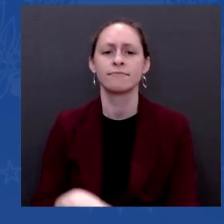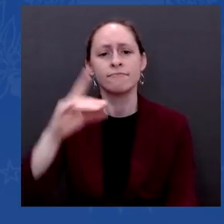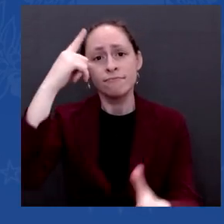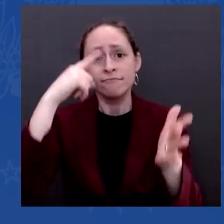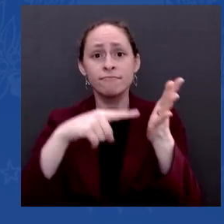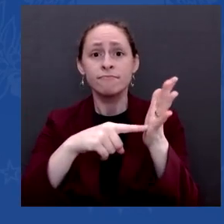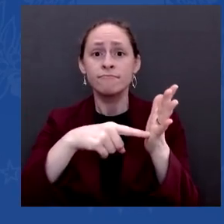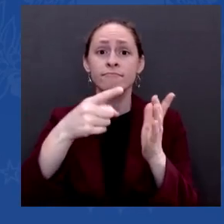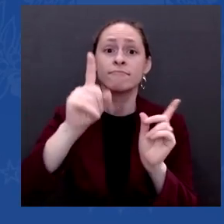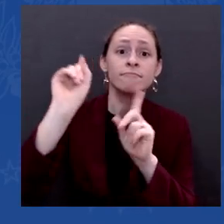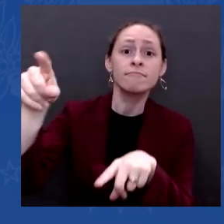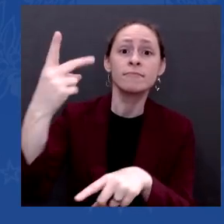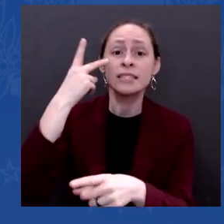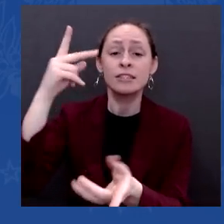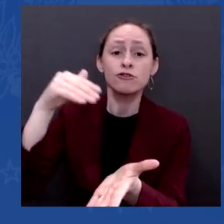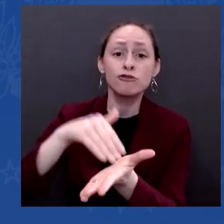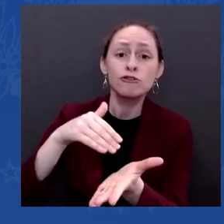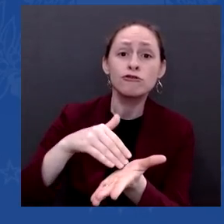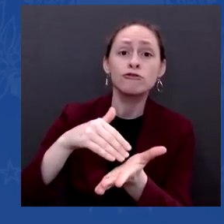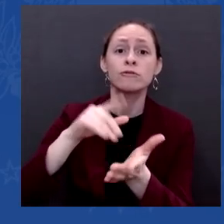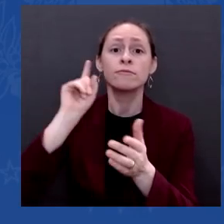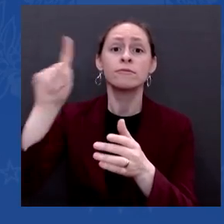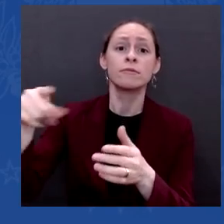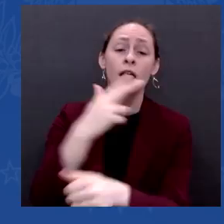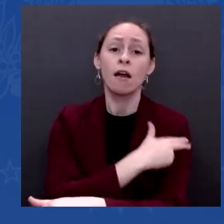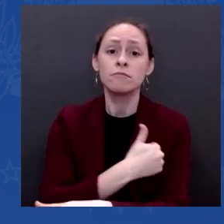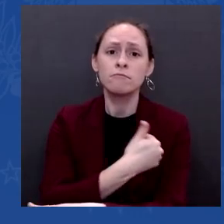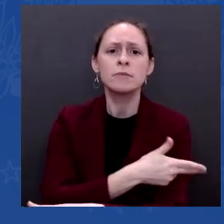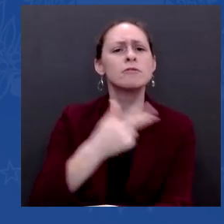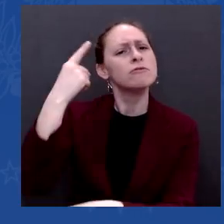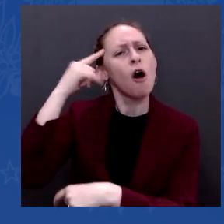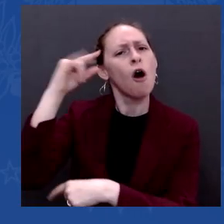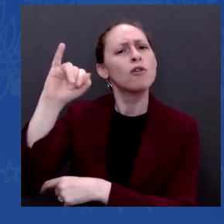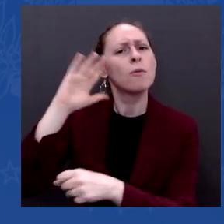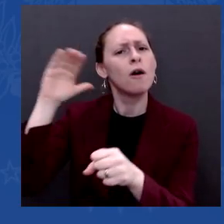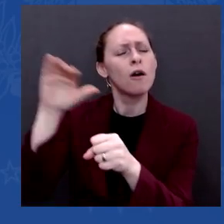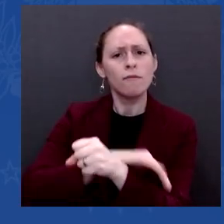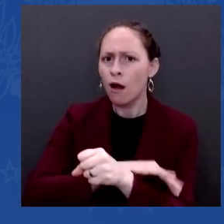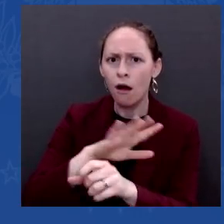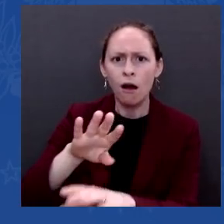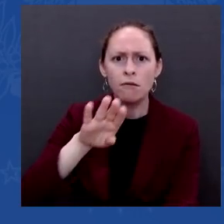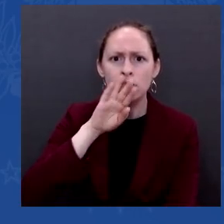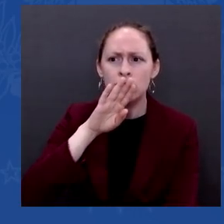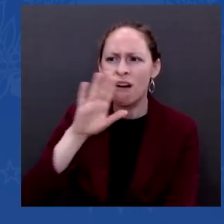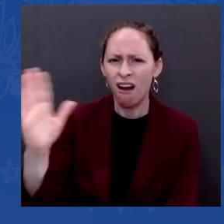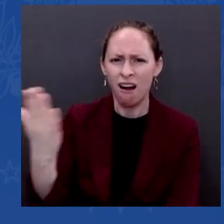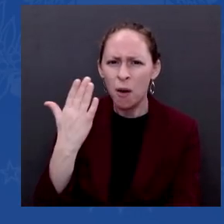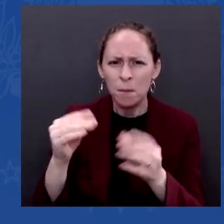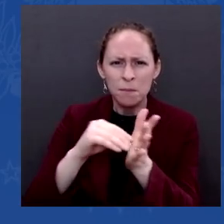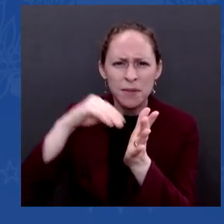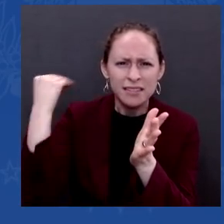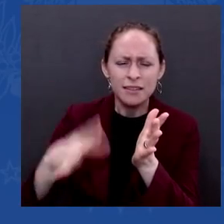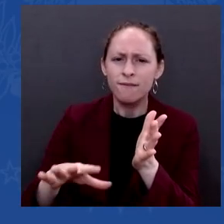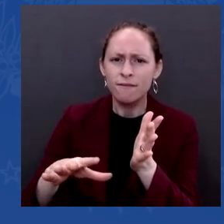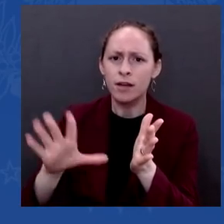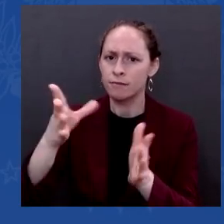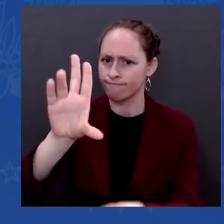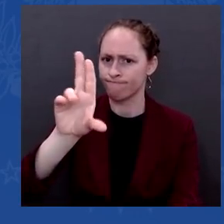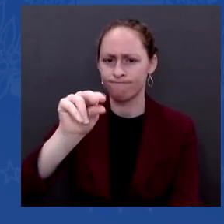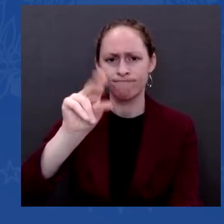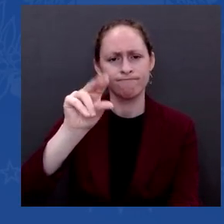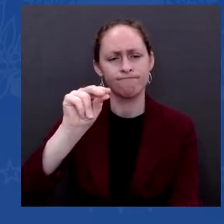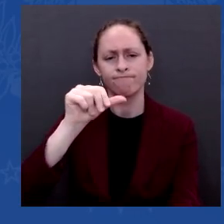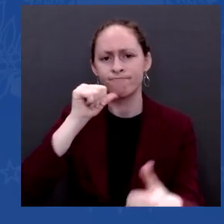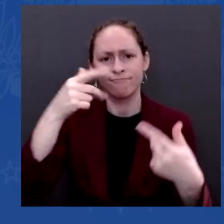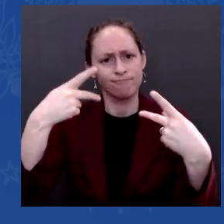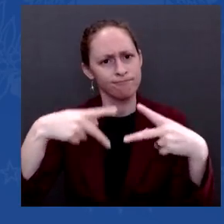illegal. Thanks to the American Rescue Plan and other actions we've taken, we've seen record job creation, record economic growth in the